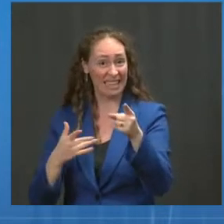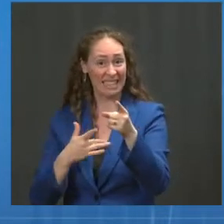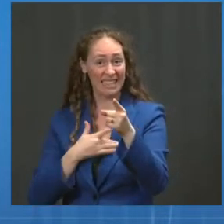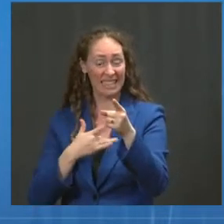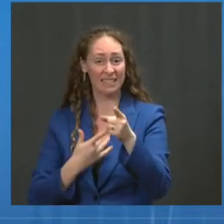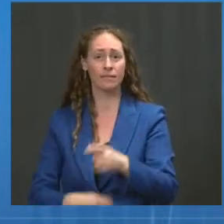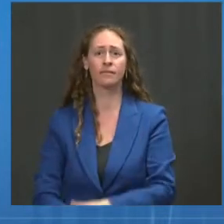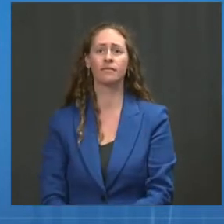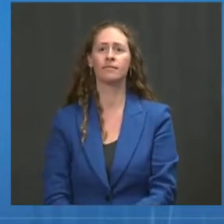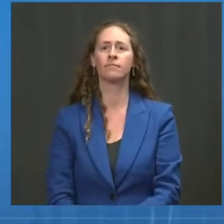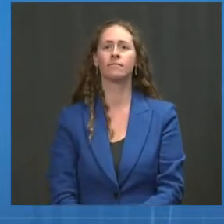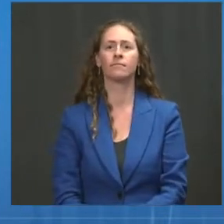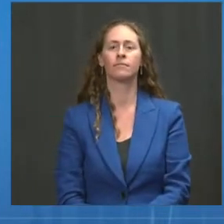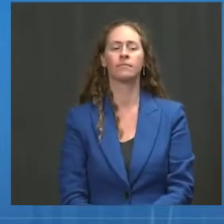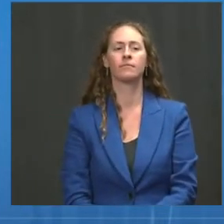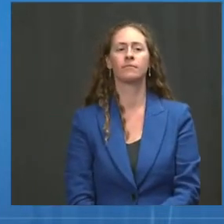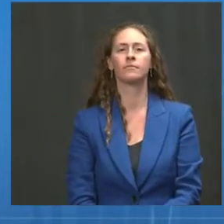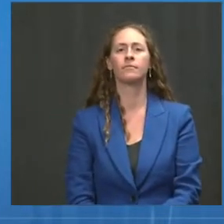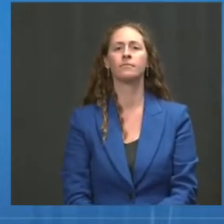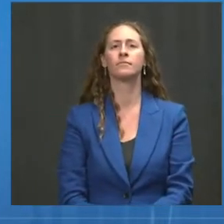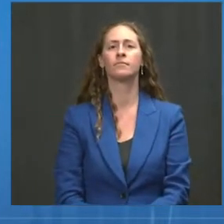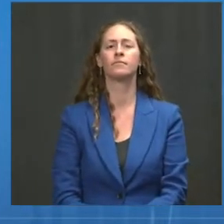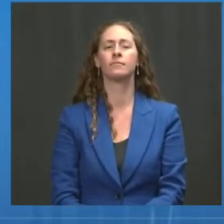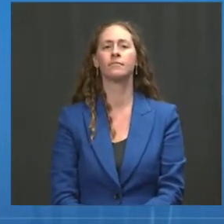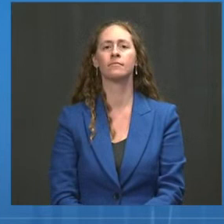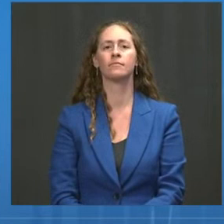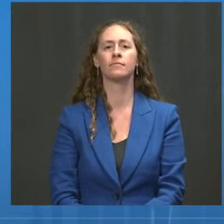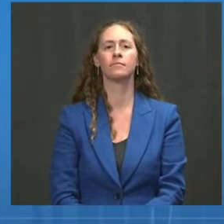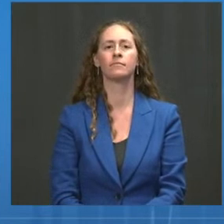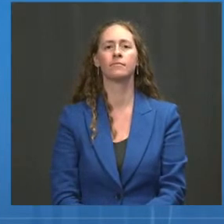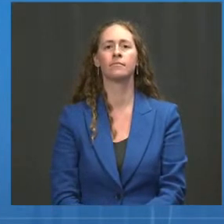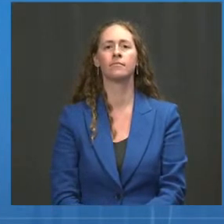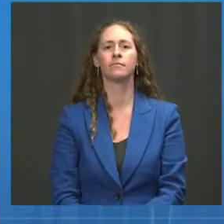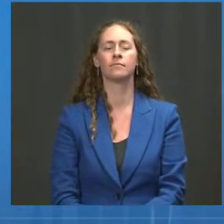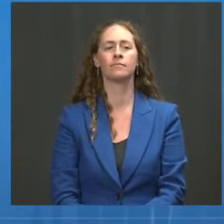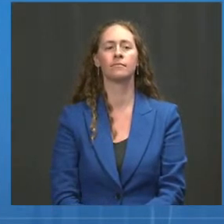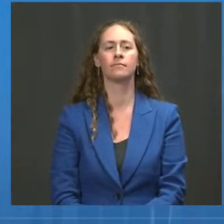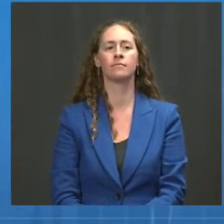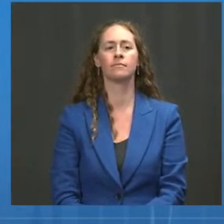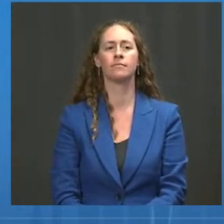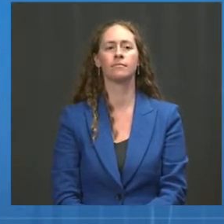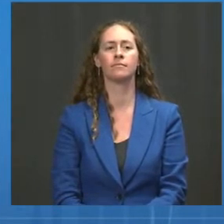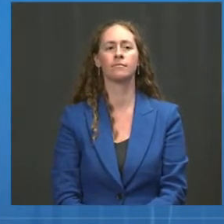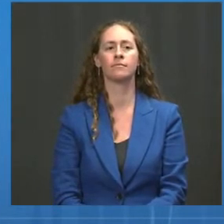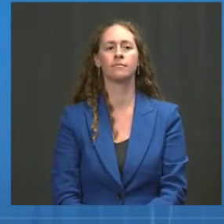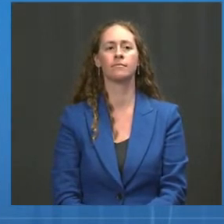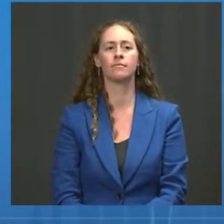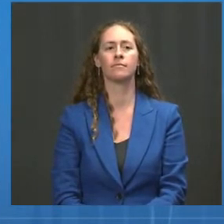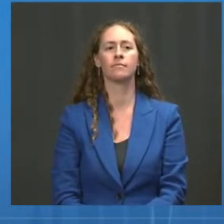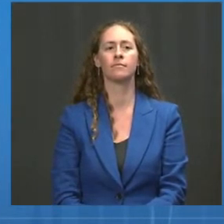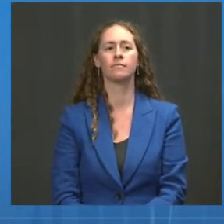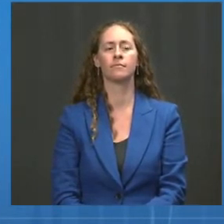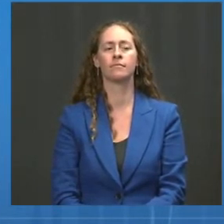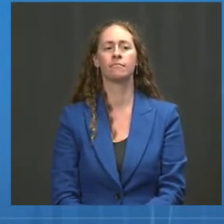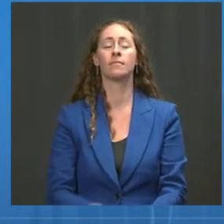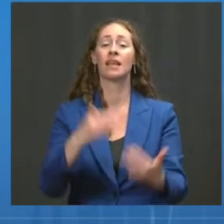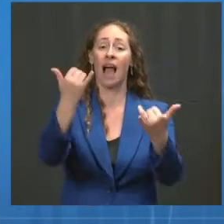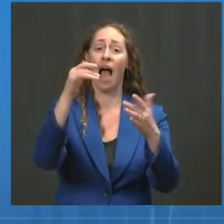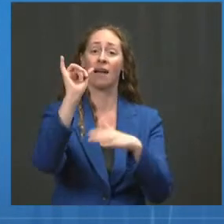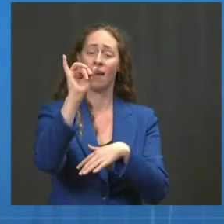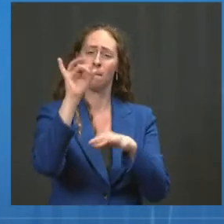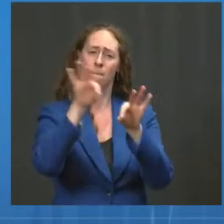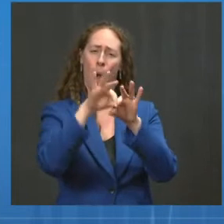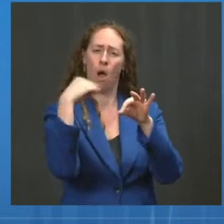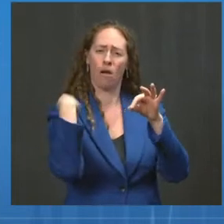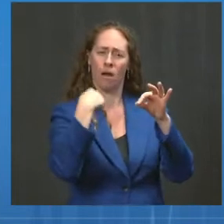Well, thanks, Jeremy, for that question. Look, first, I would say that when we look at the data, we see a